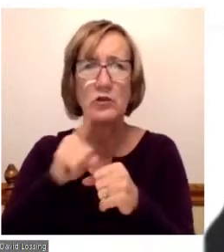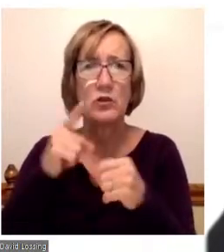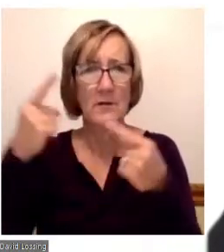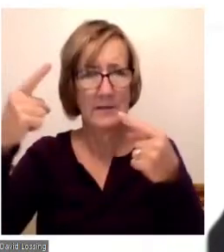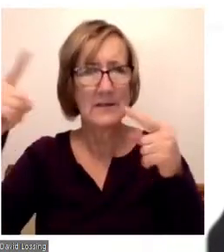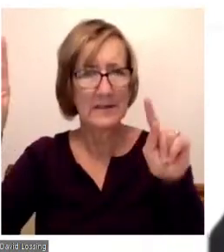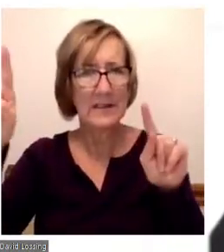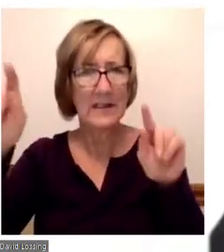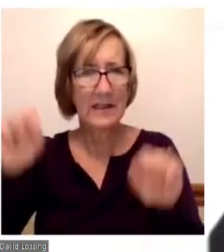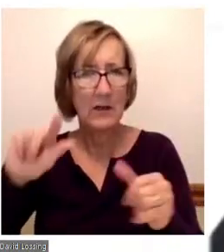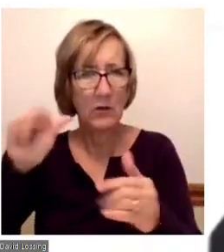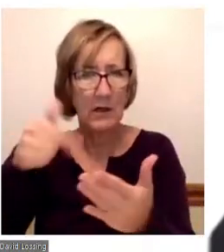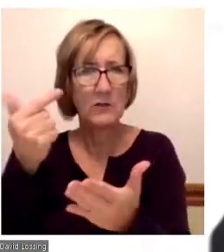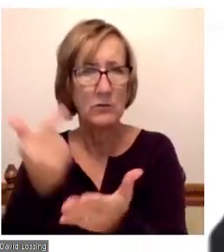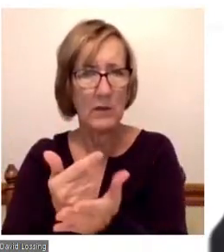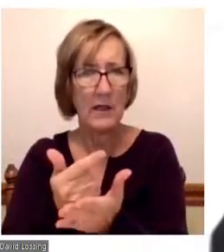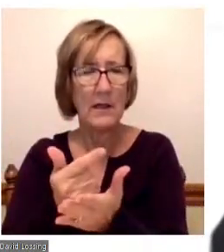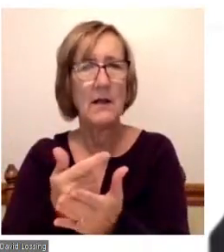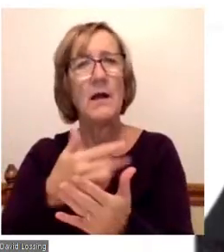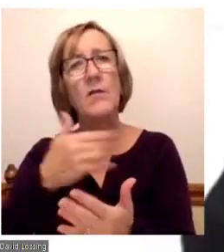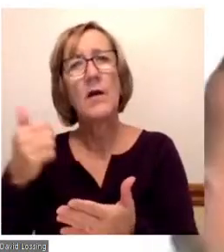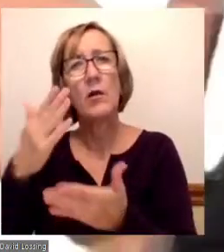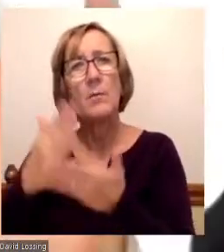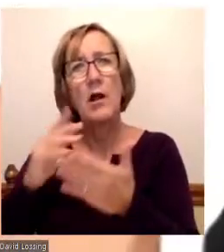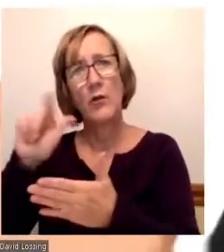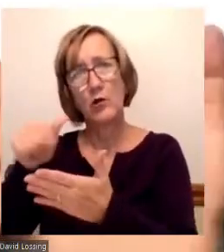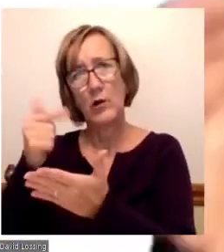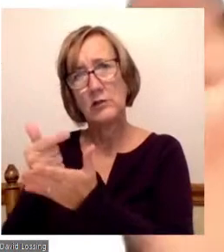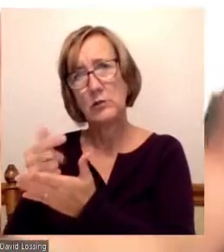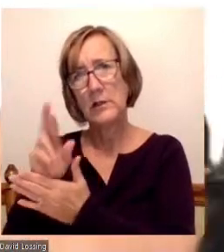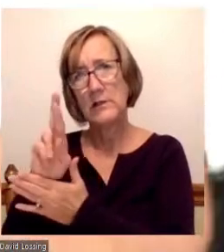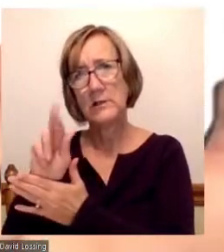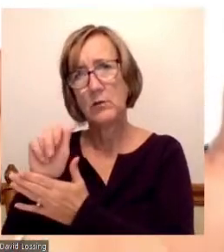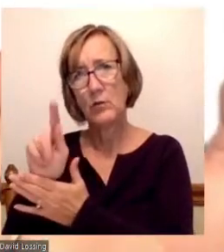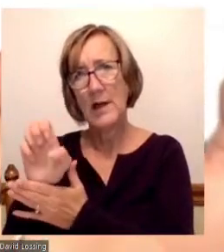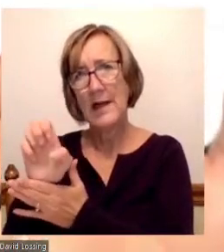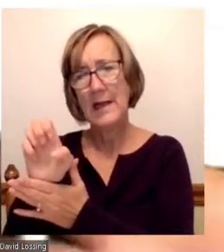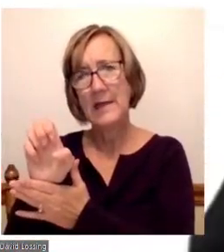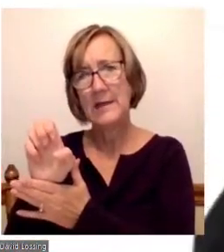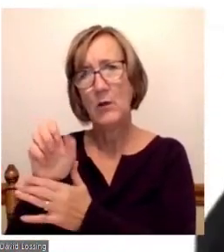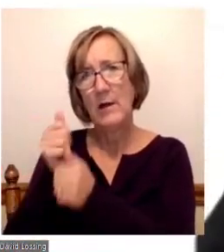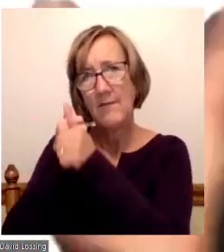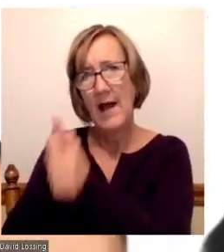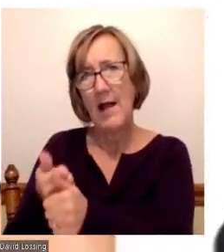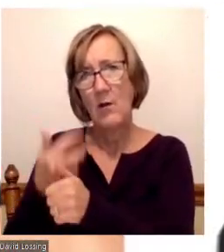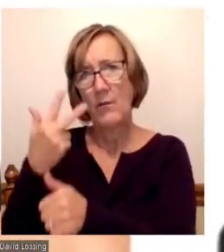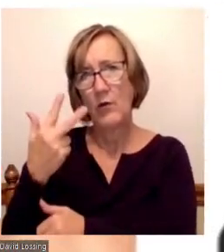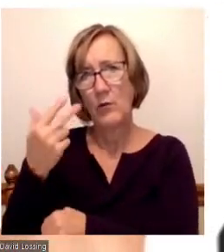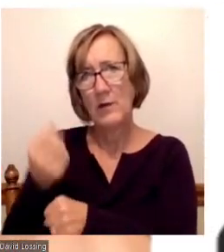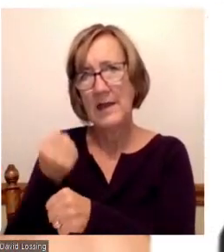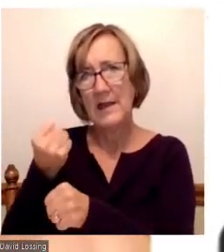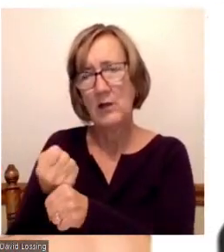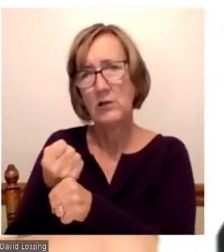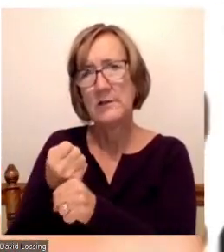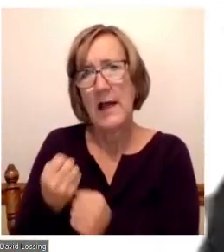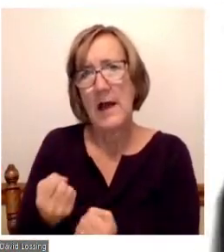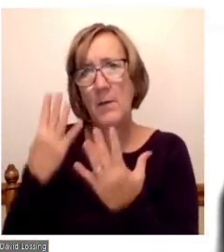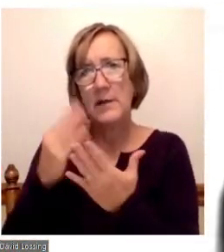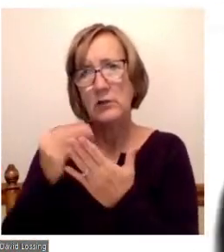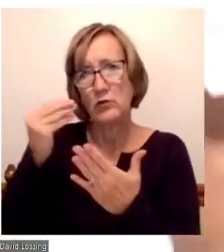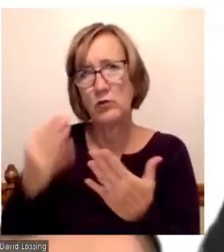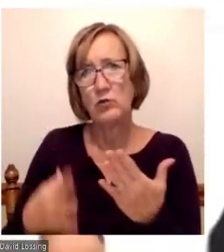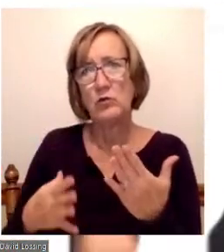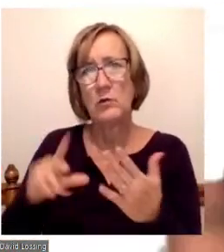And the other side of this is the graduation rate. You know, it's tracked over a three-year period basically, and it's how many students or percentage of the population